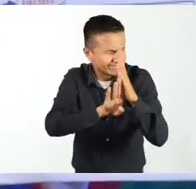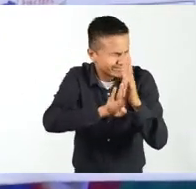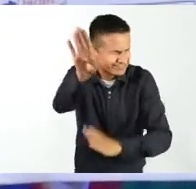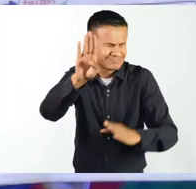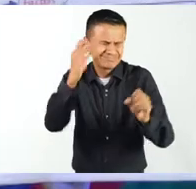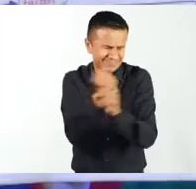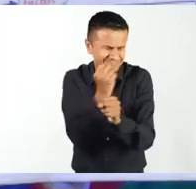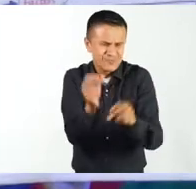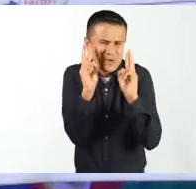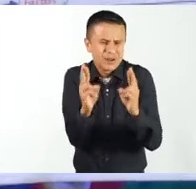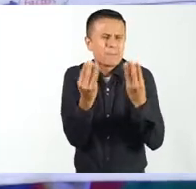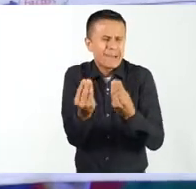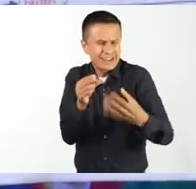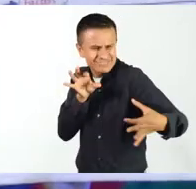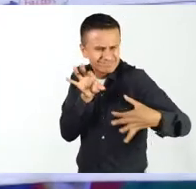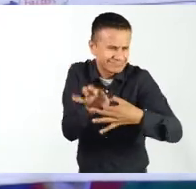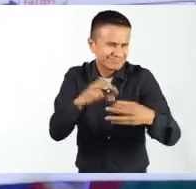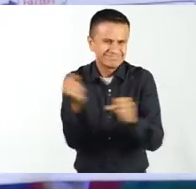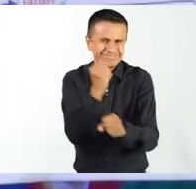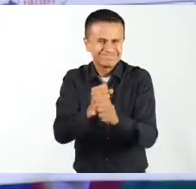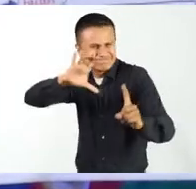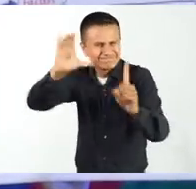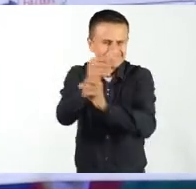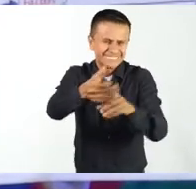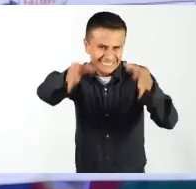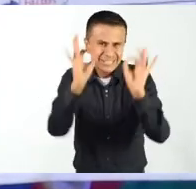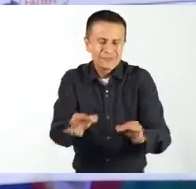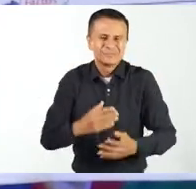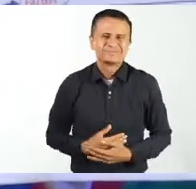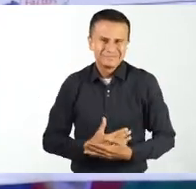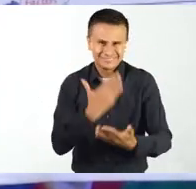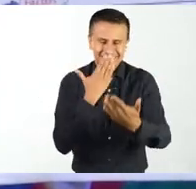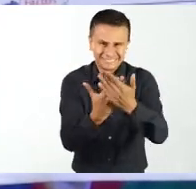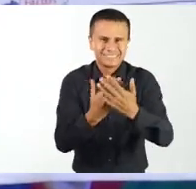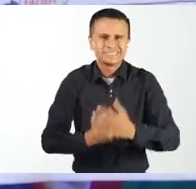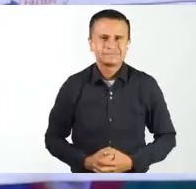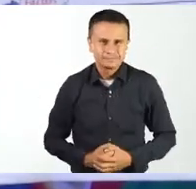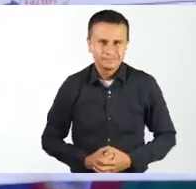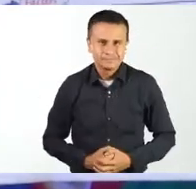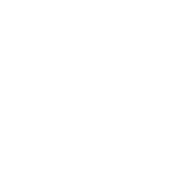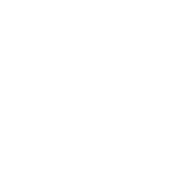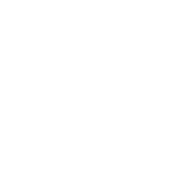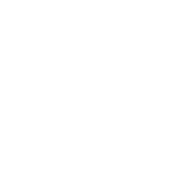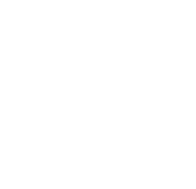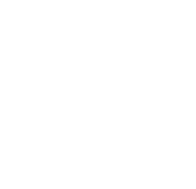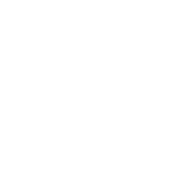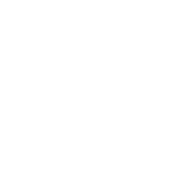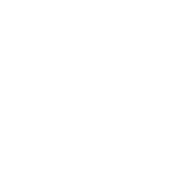wish you all success in this venture and that we work together to achieve this. Thank you.